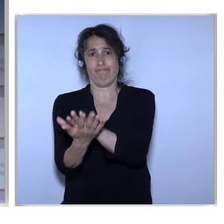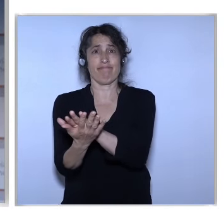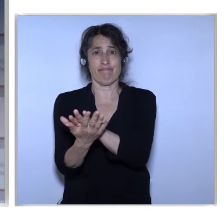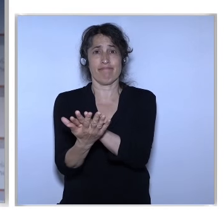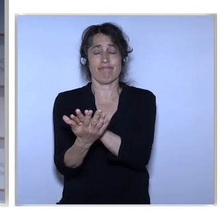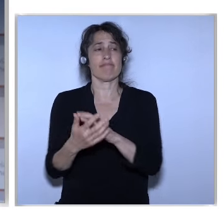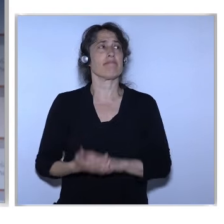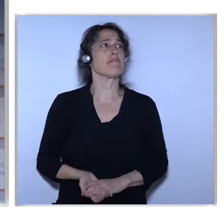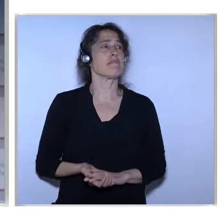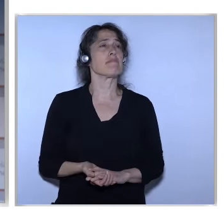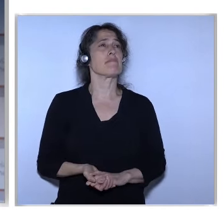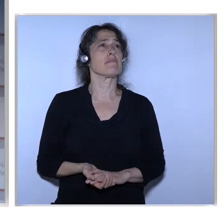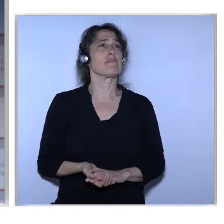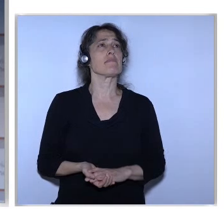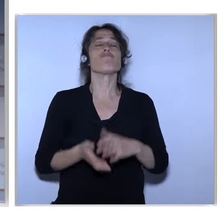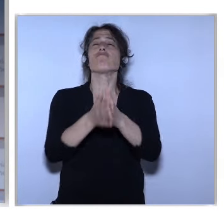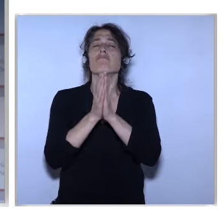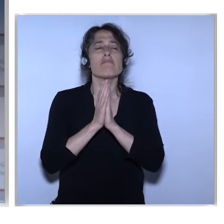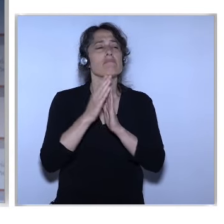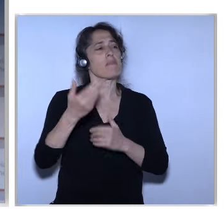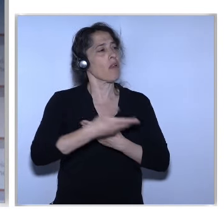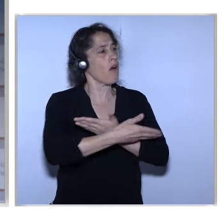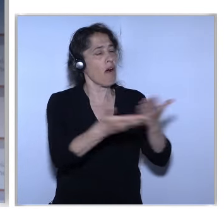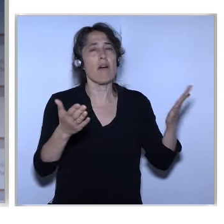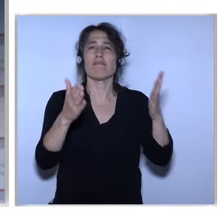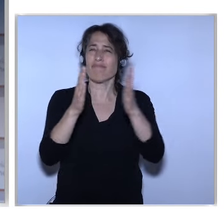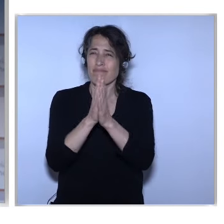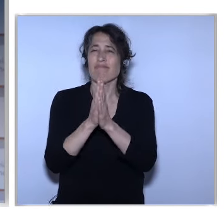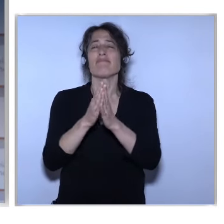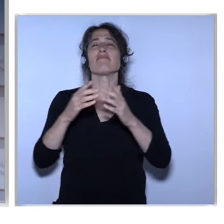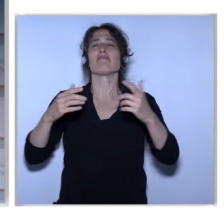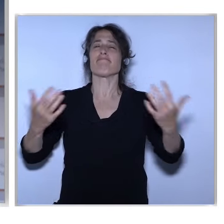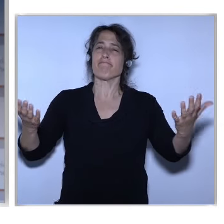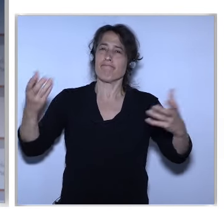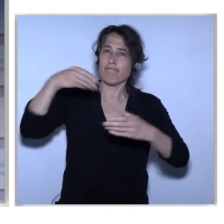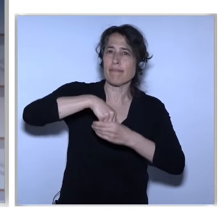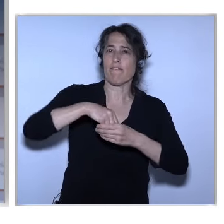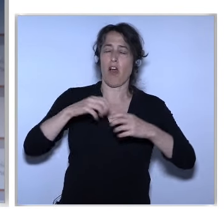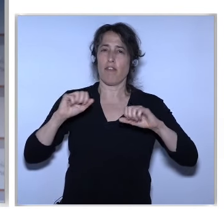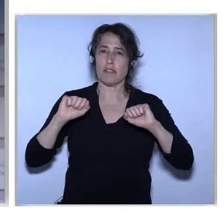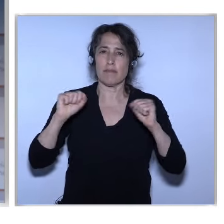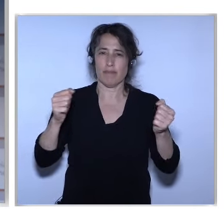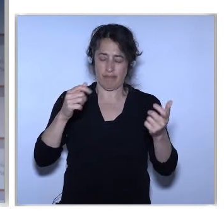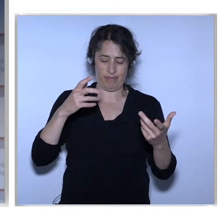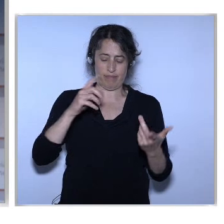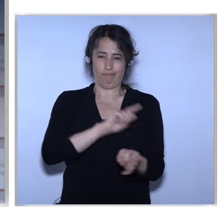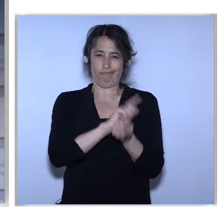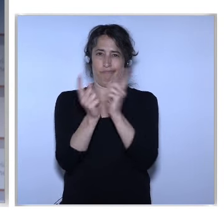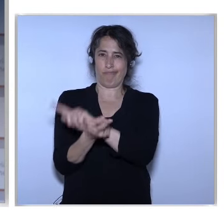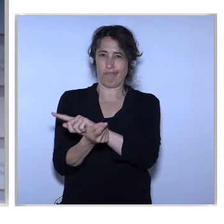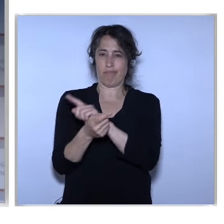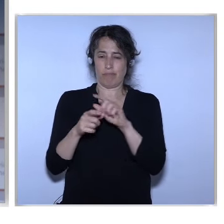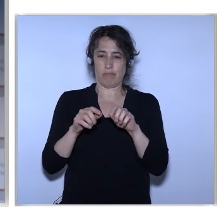participate And to be more Of this movement I've taken here A few